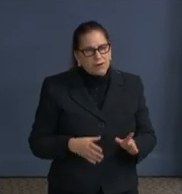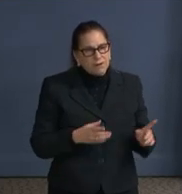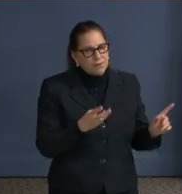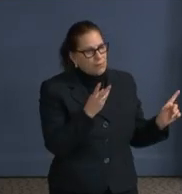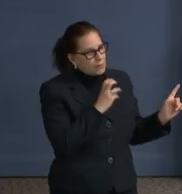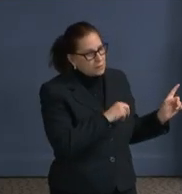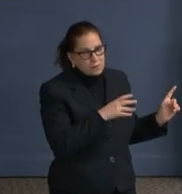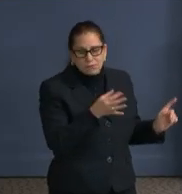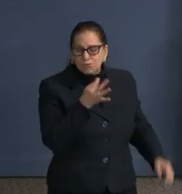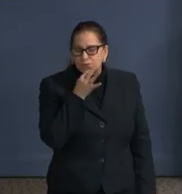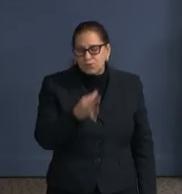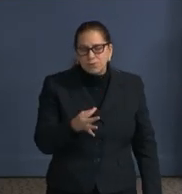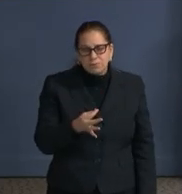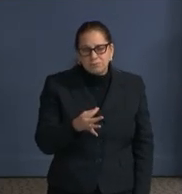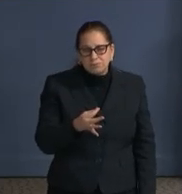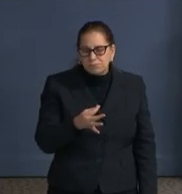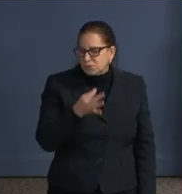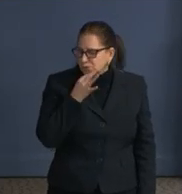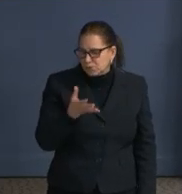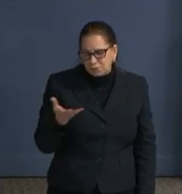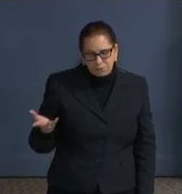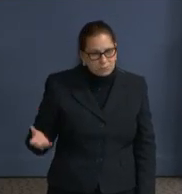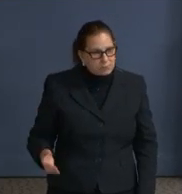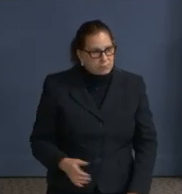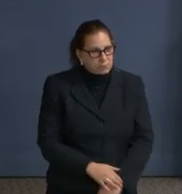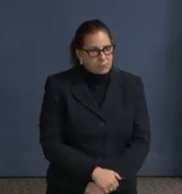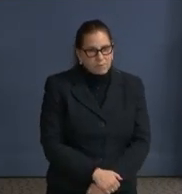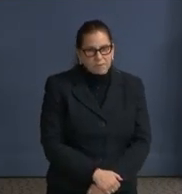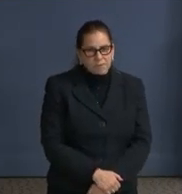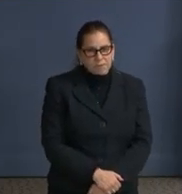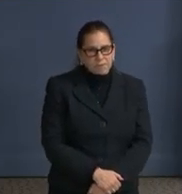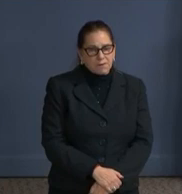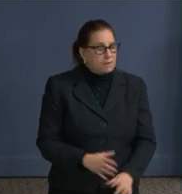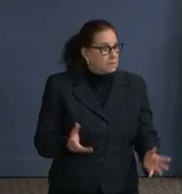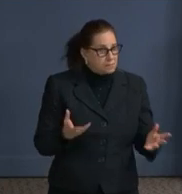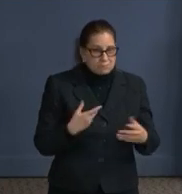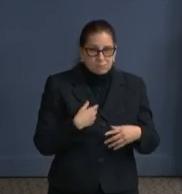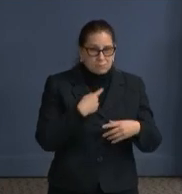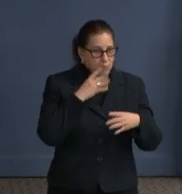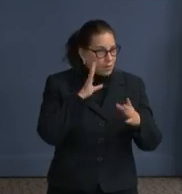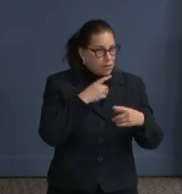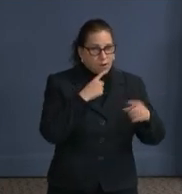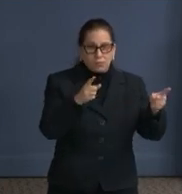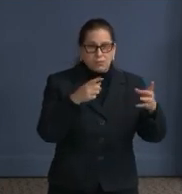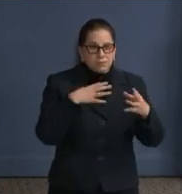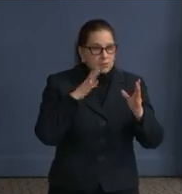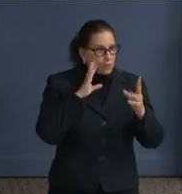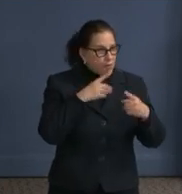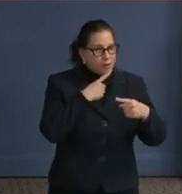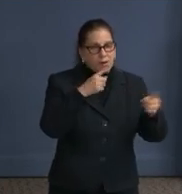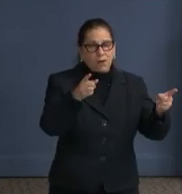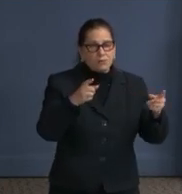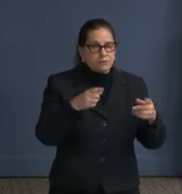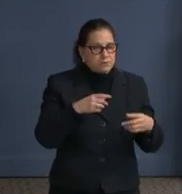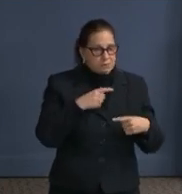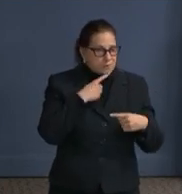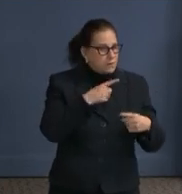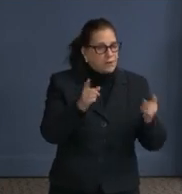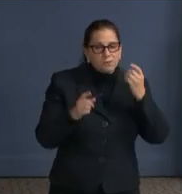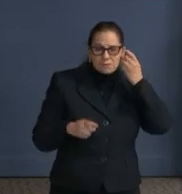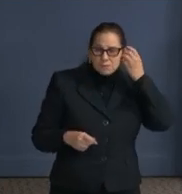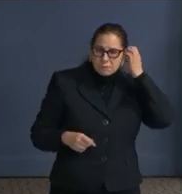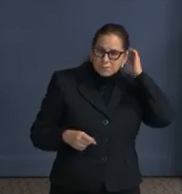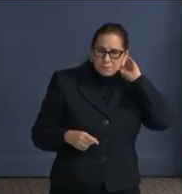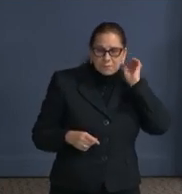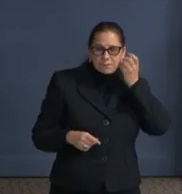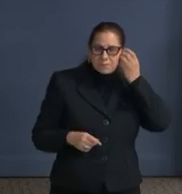I don't know exactly when. All of the announcements we make regarding when groups come in